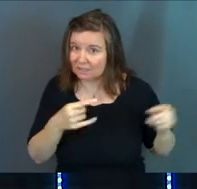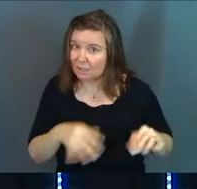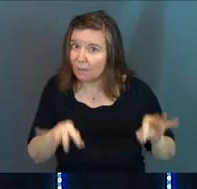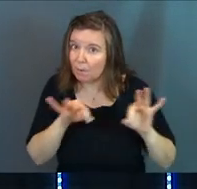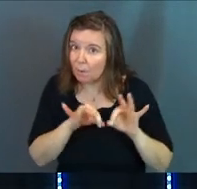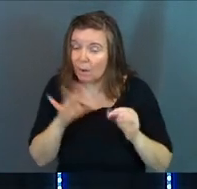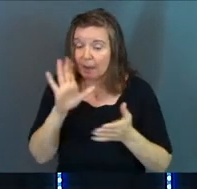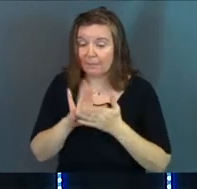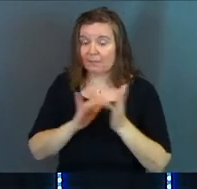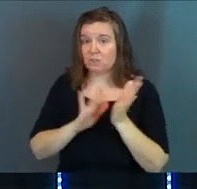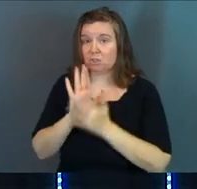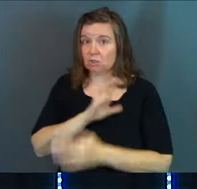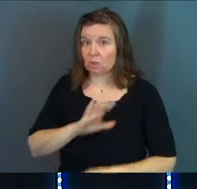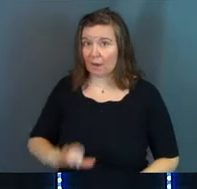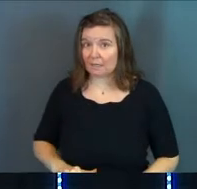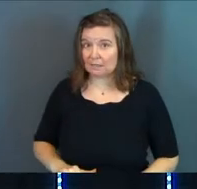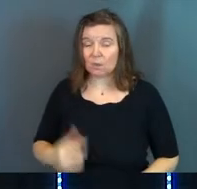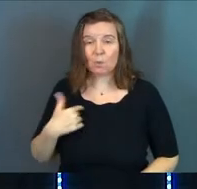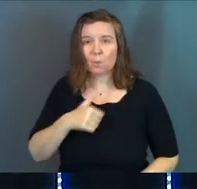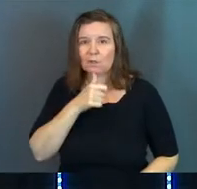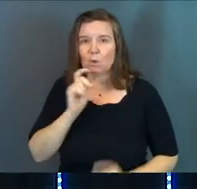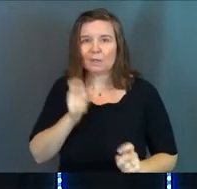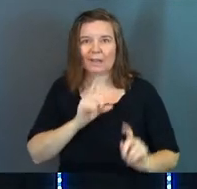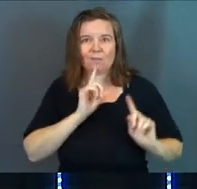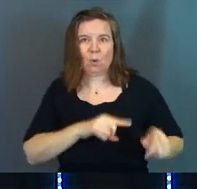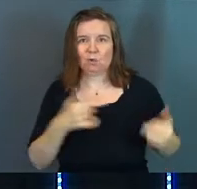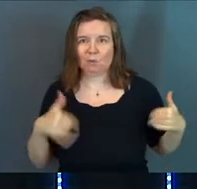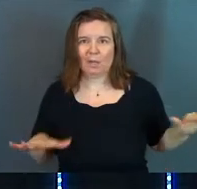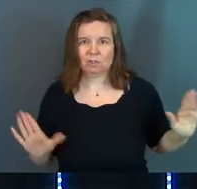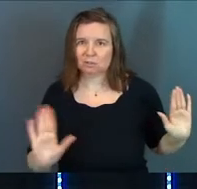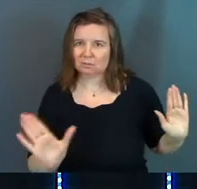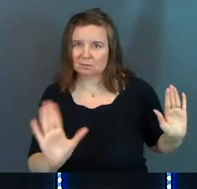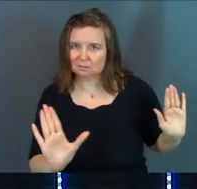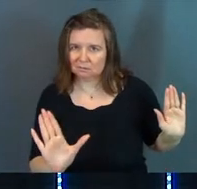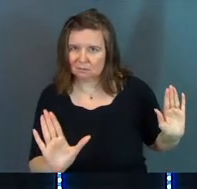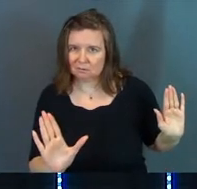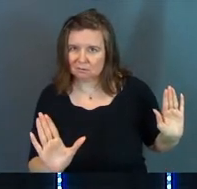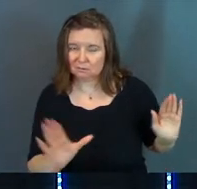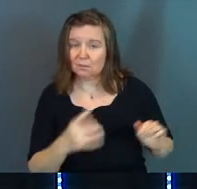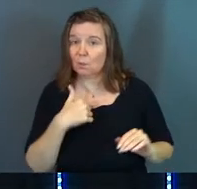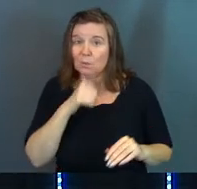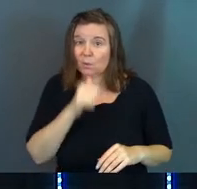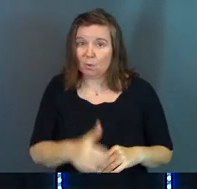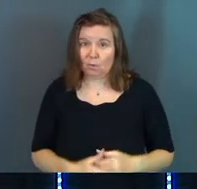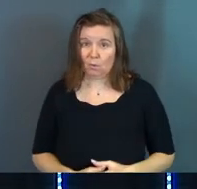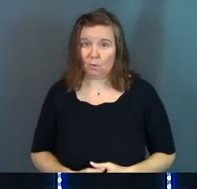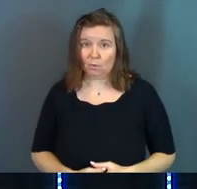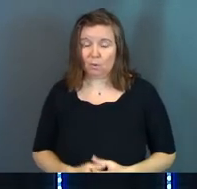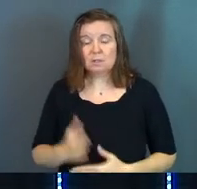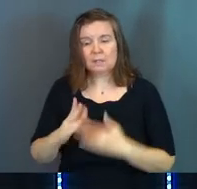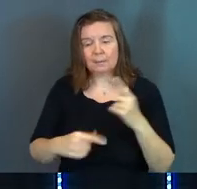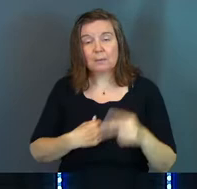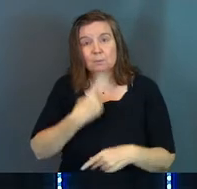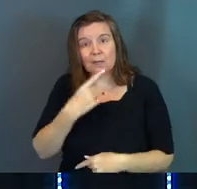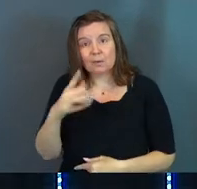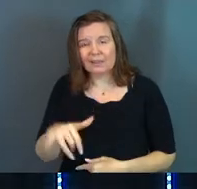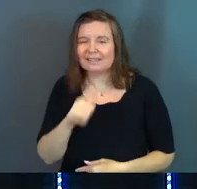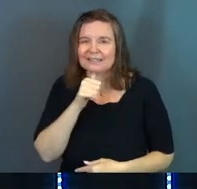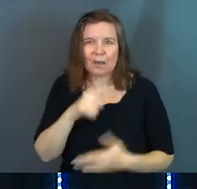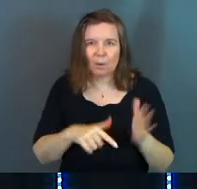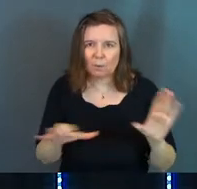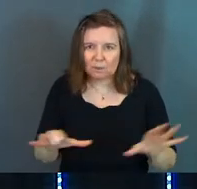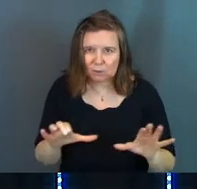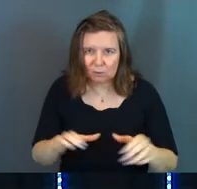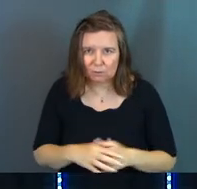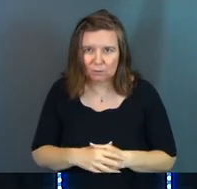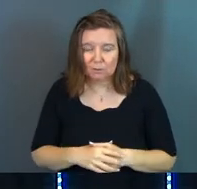As believers in Jesus Christ, we don't give orders to angels. We don't. Some people will tell you that. That's not what